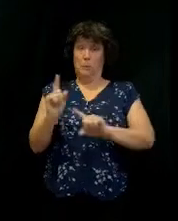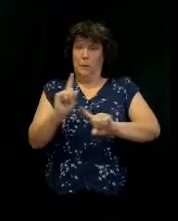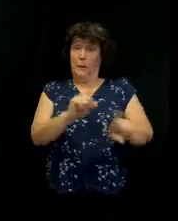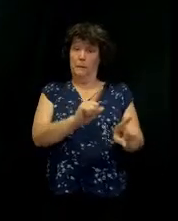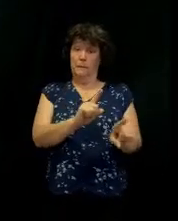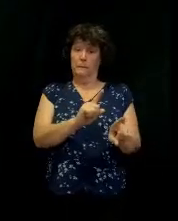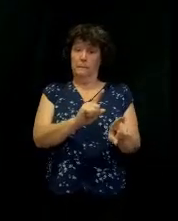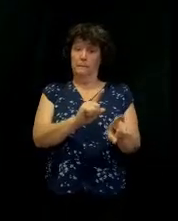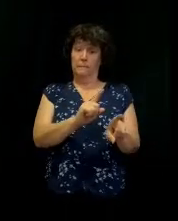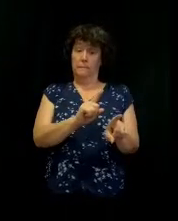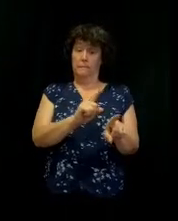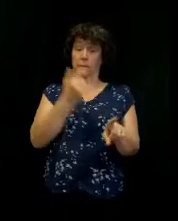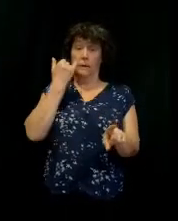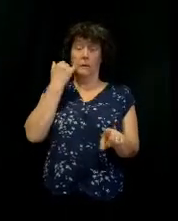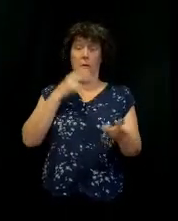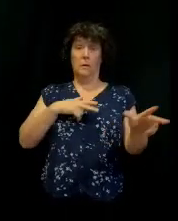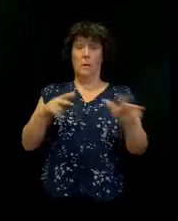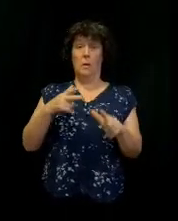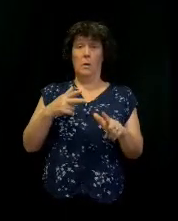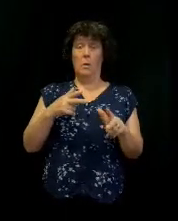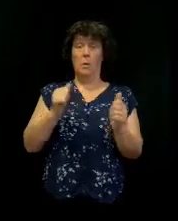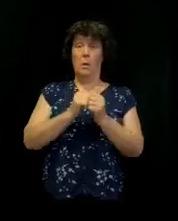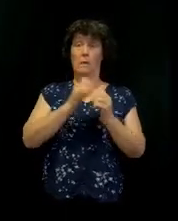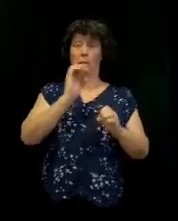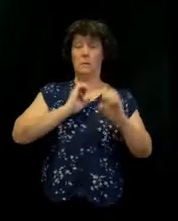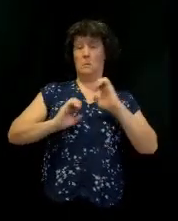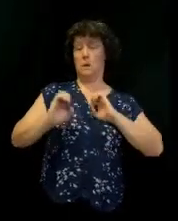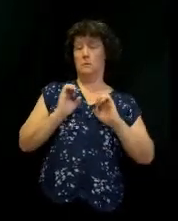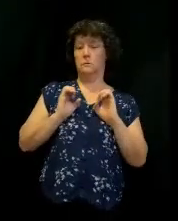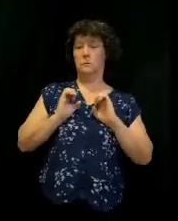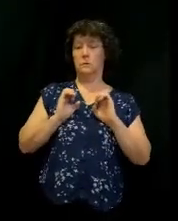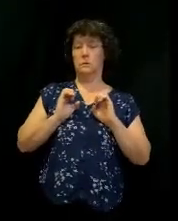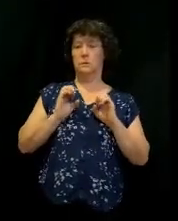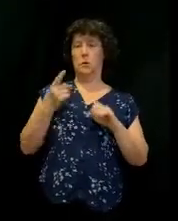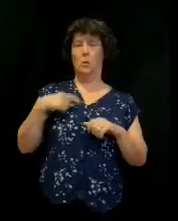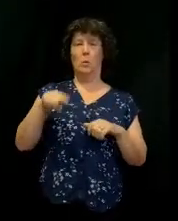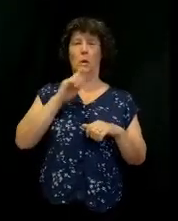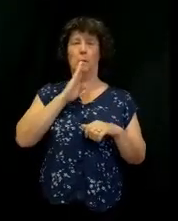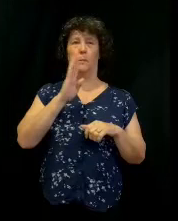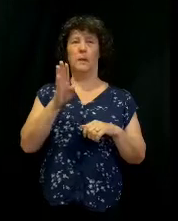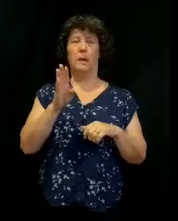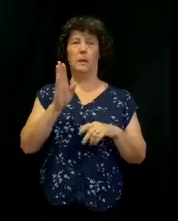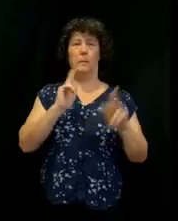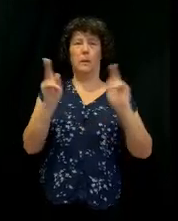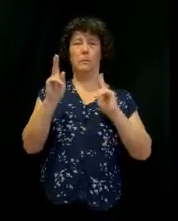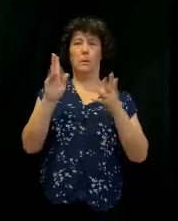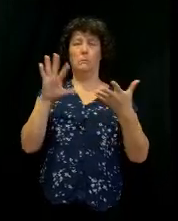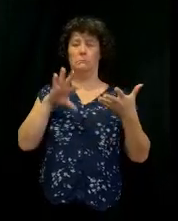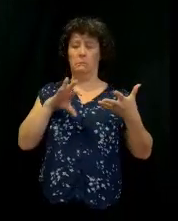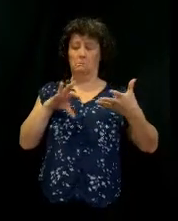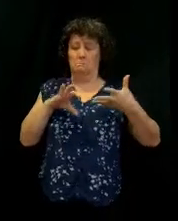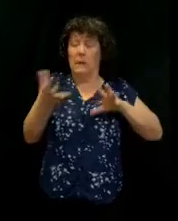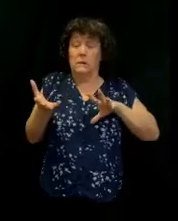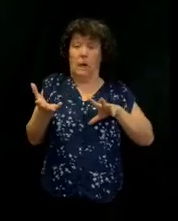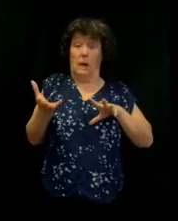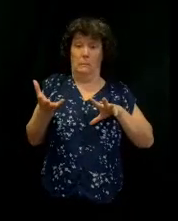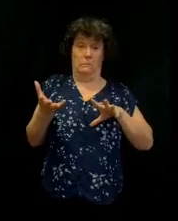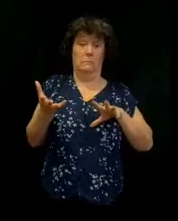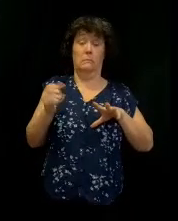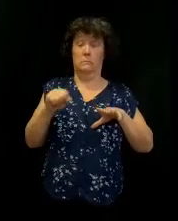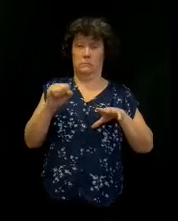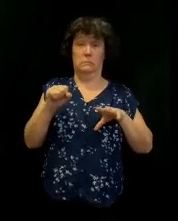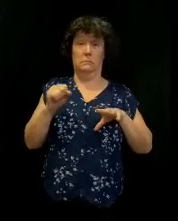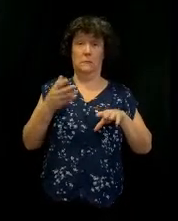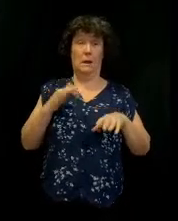Well, if we were walking by our emotions all the time, we would be people that would be severely messed up. I'm the